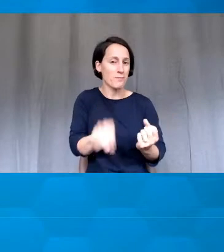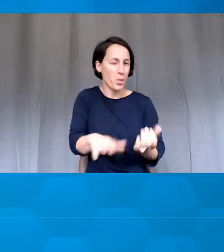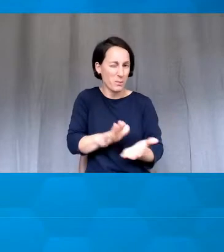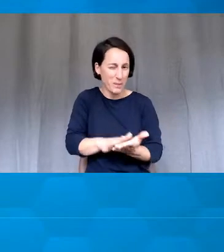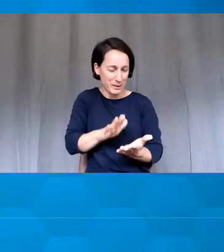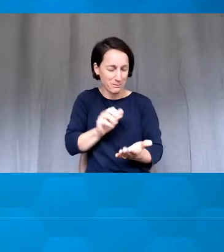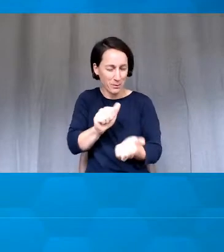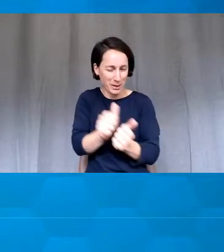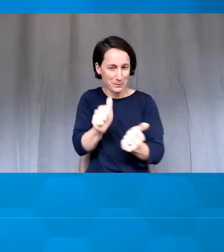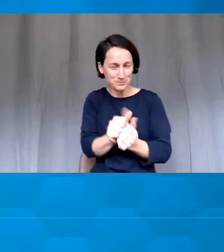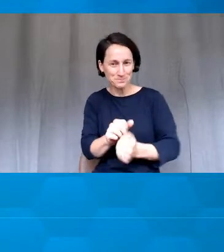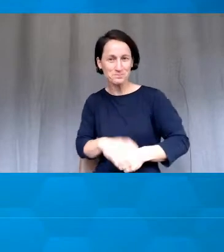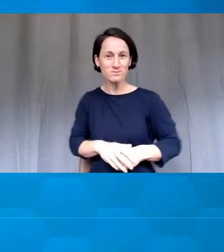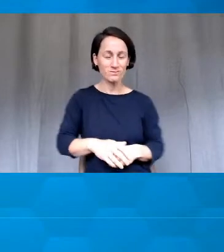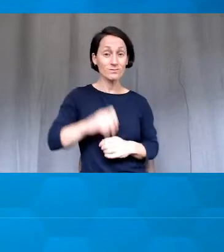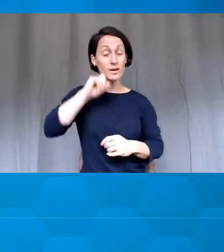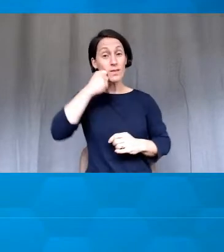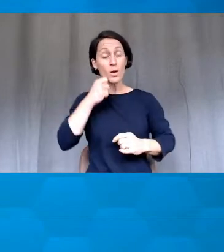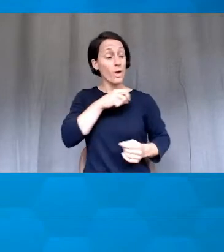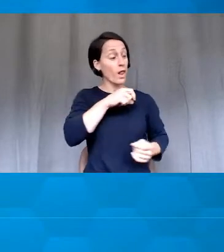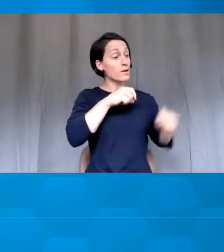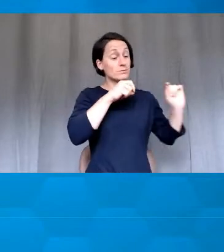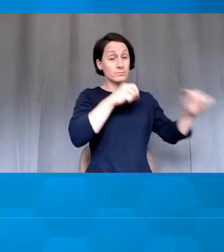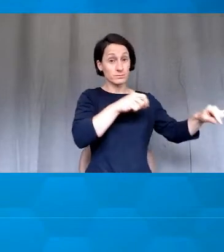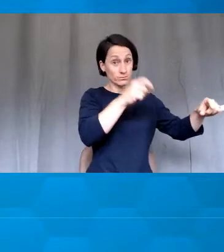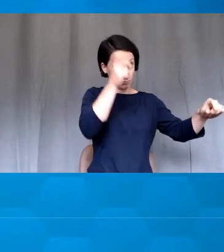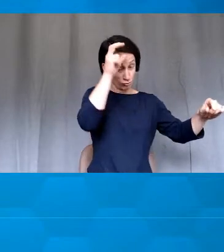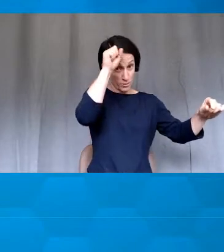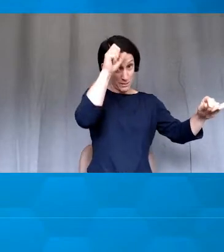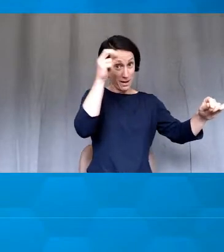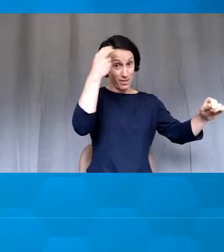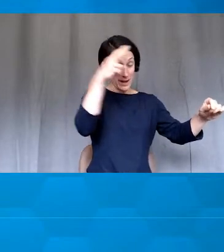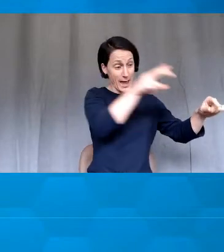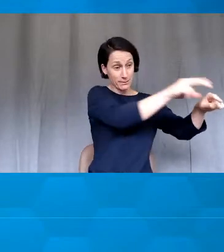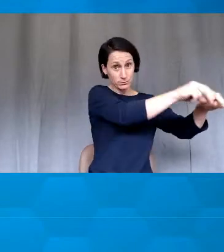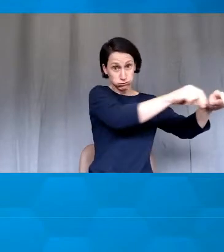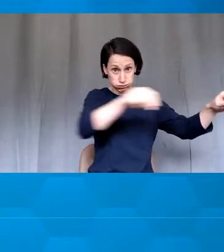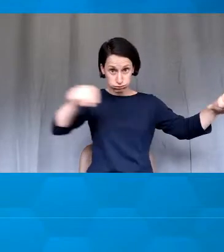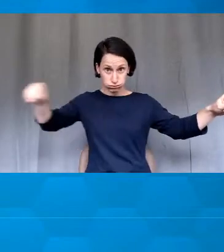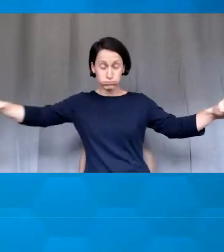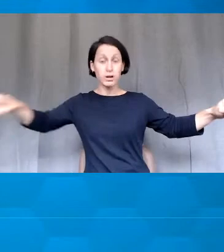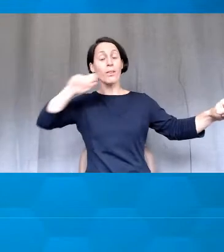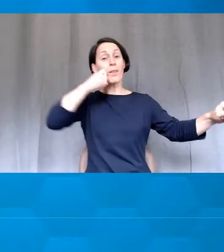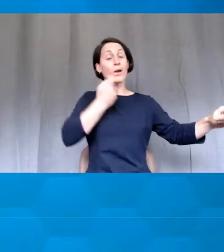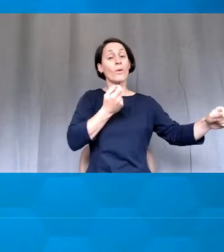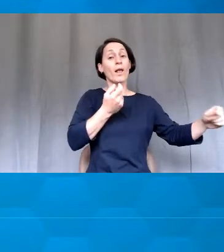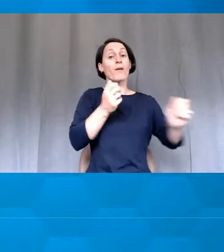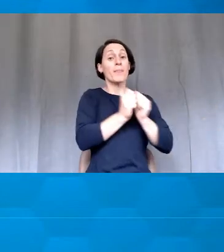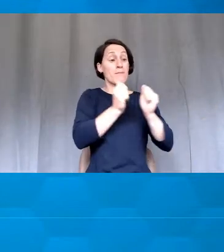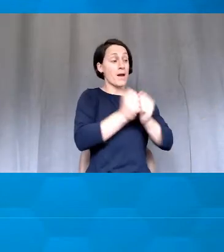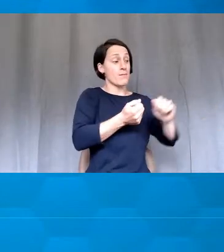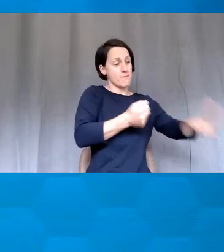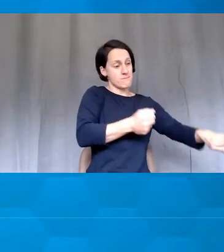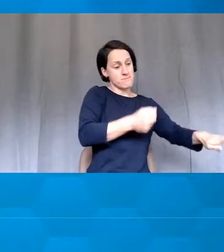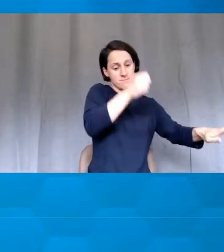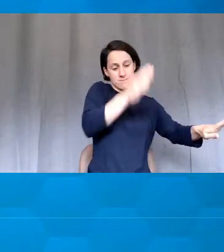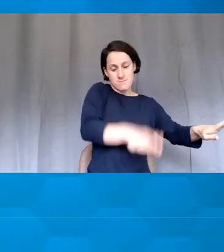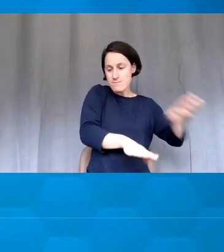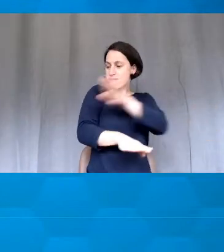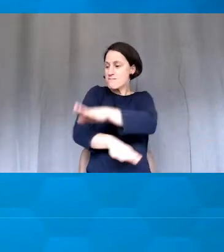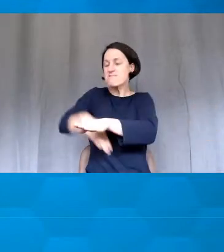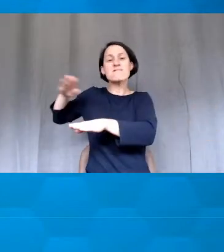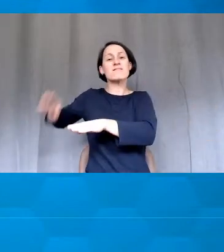They walk along the line where I put the name tags alphabetically and they distribute face down the six sheets